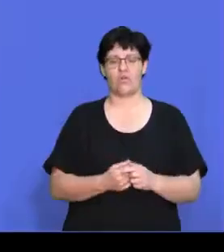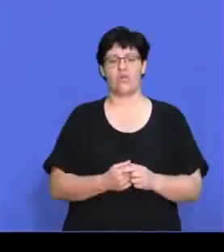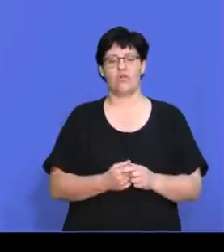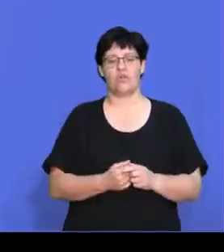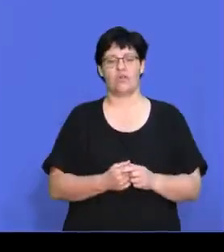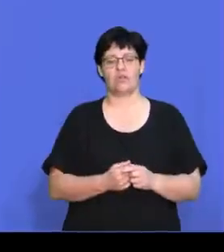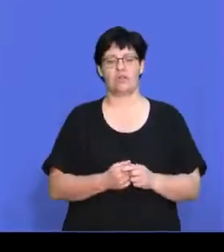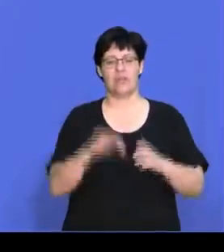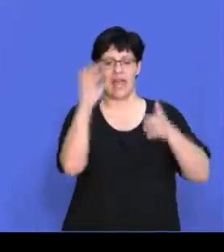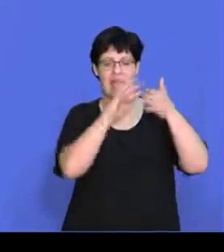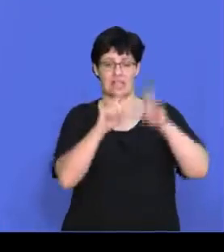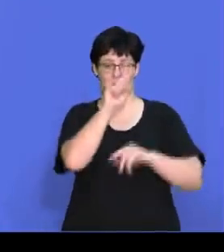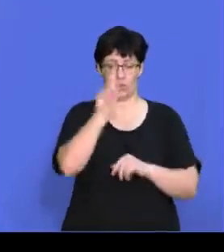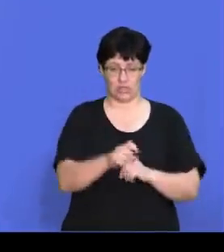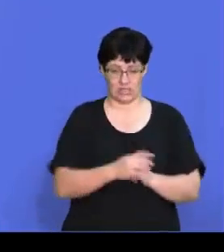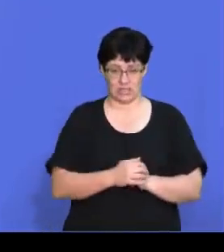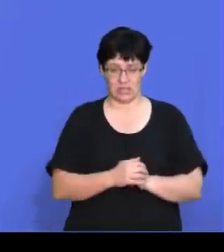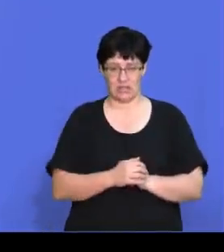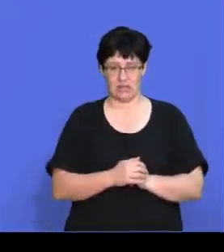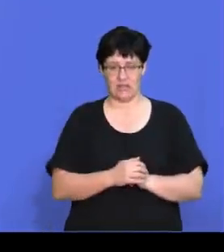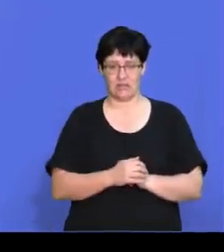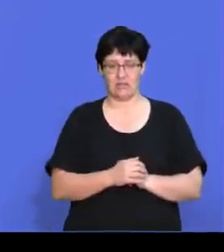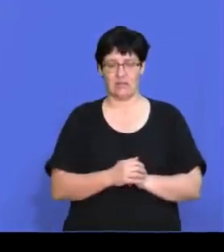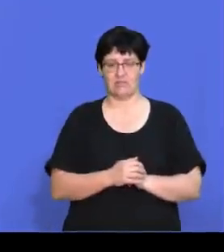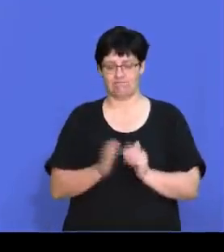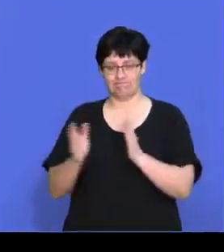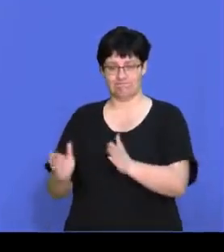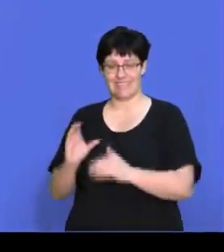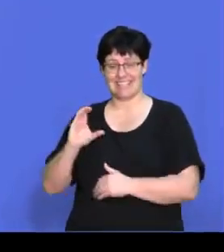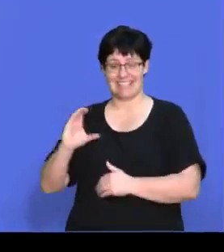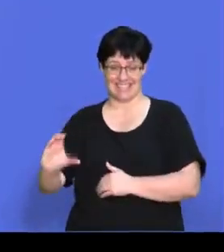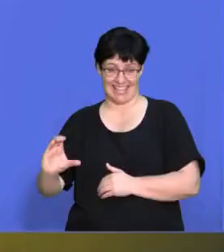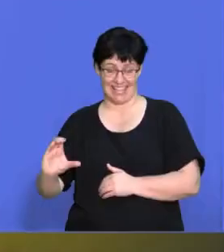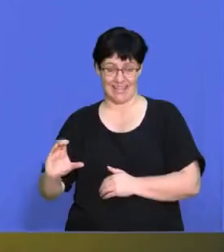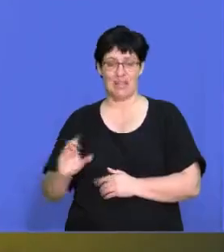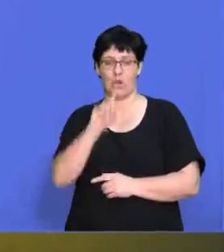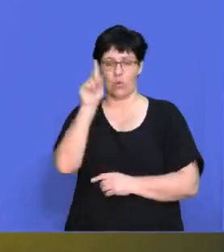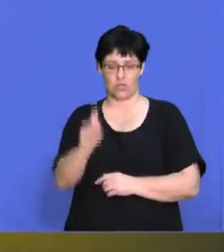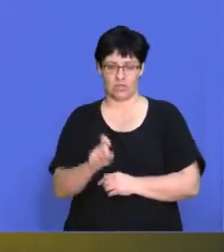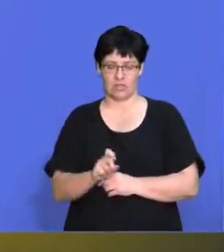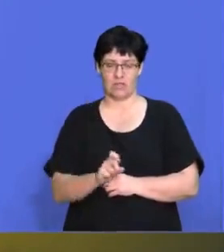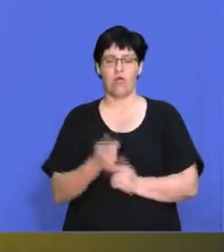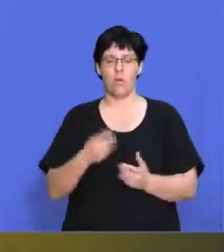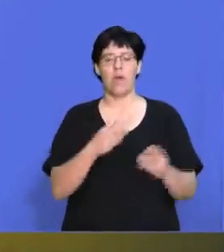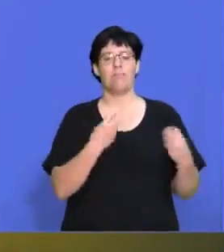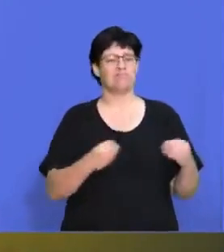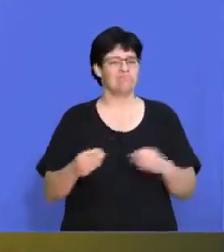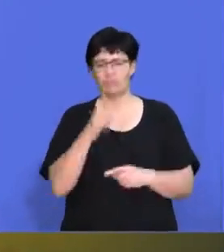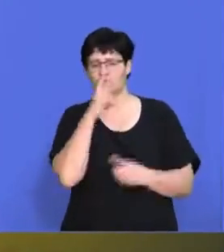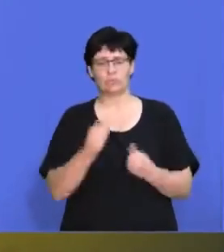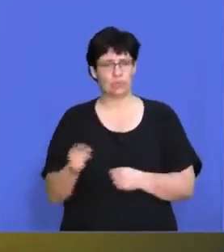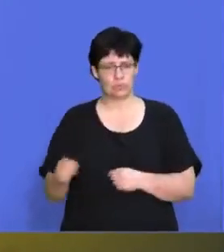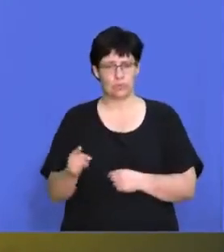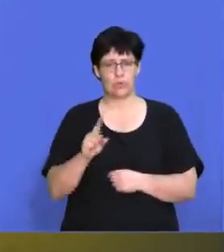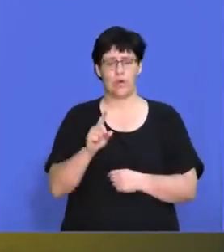we're going to go on to an essay question now. So this is your section C question. However, why are we also going to be